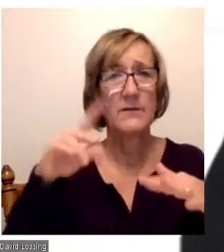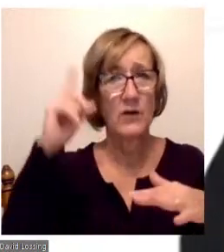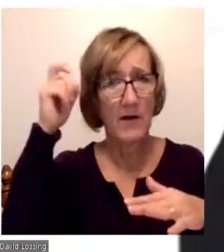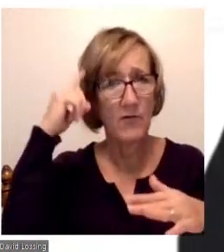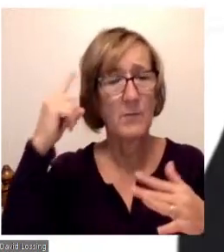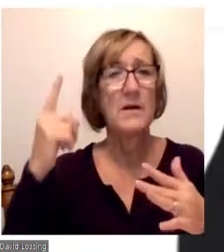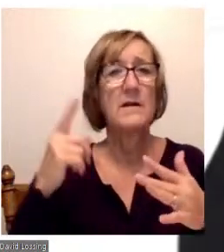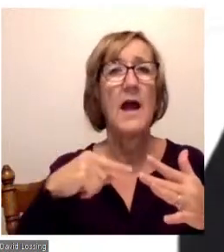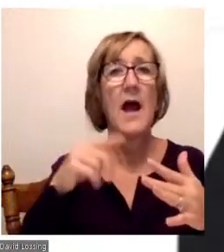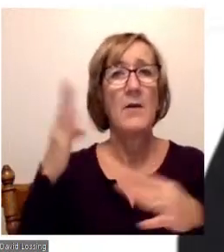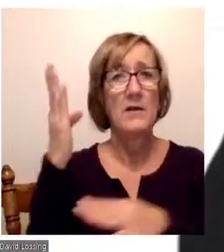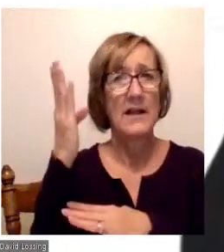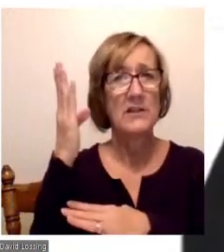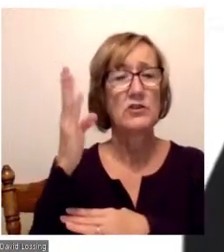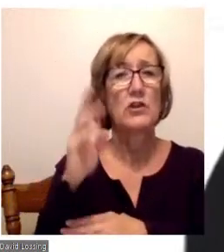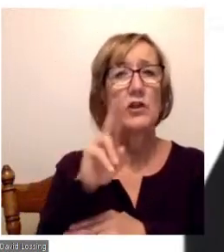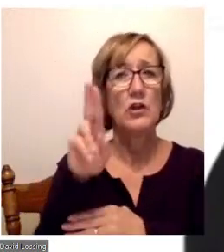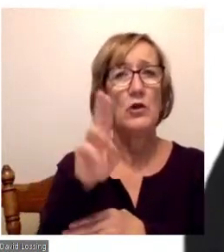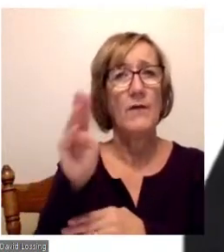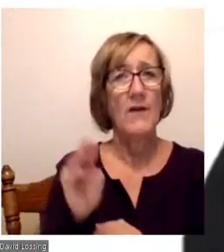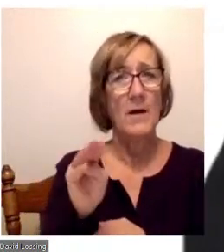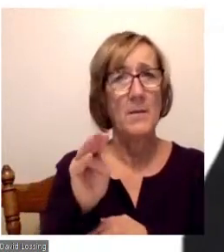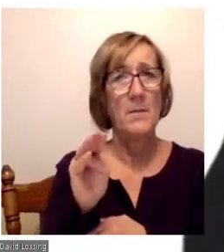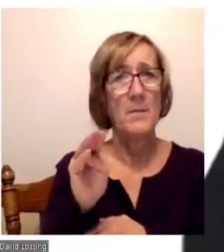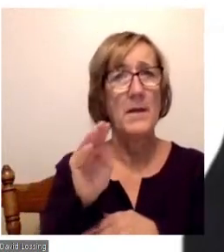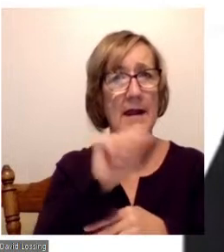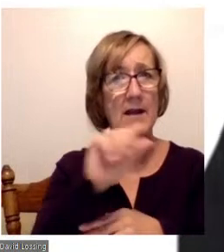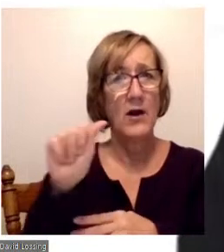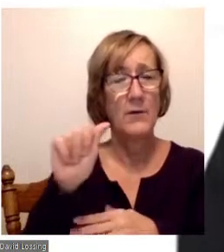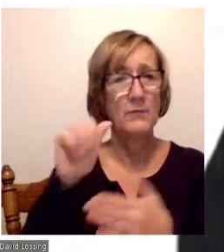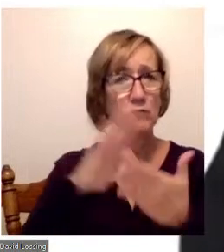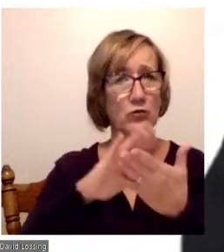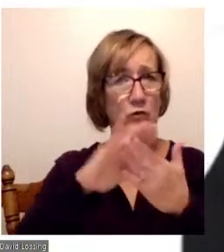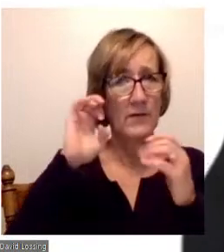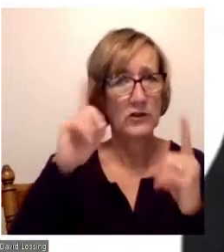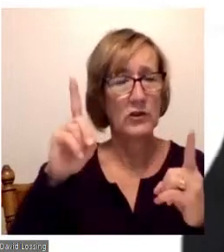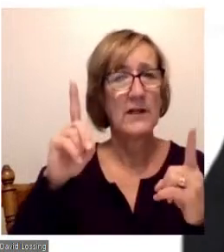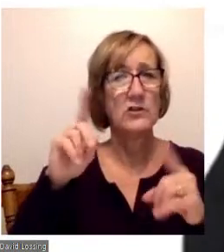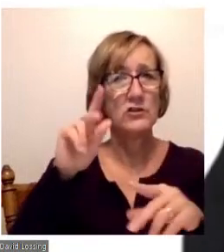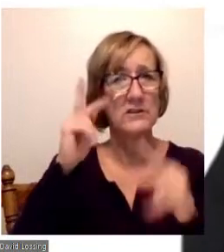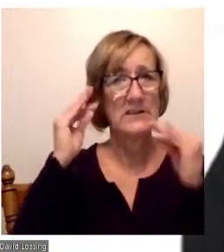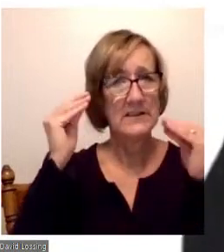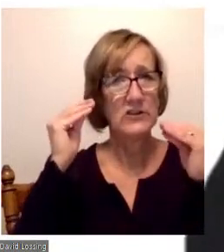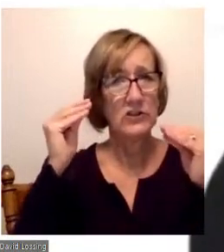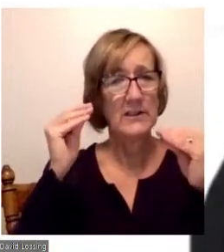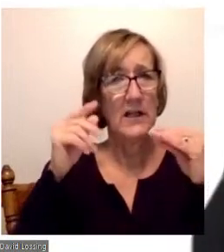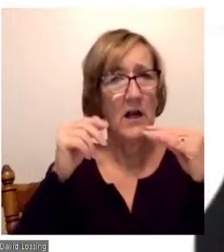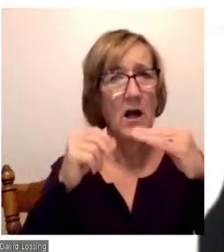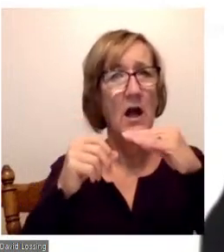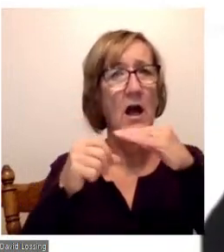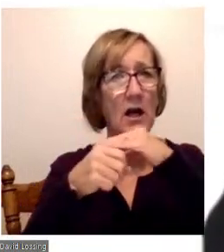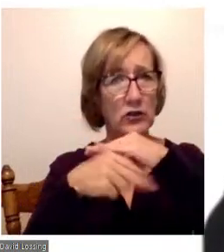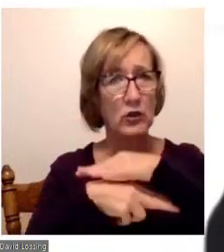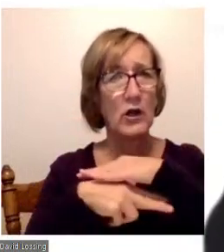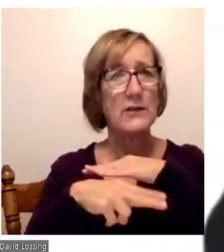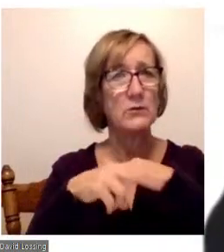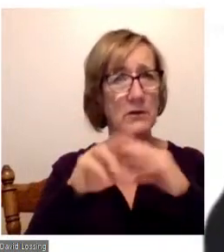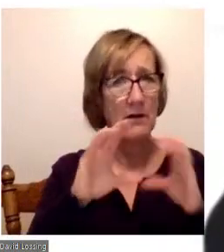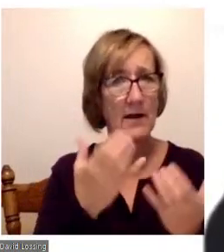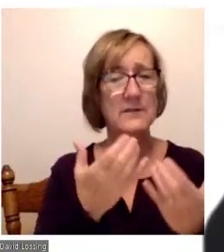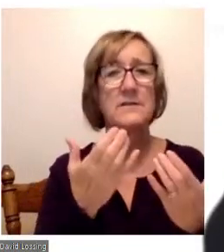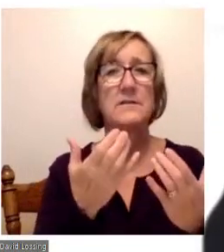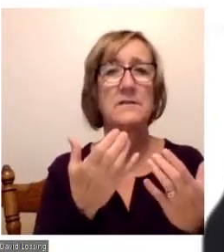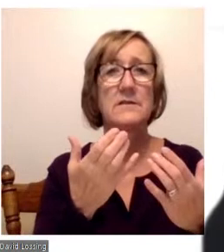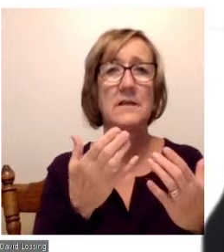lecturer at U of M's Ann Arbor School of Education for eight years, teaching undergraduate degree classes. And then prior